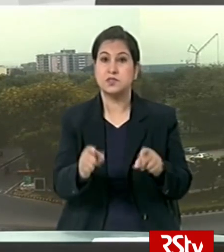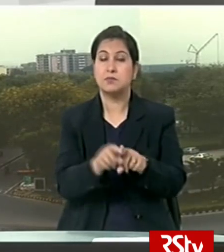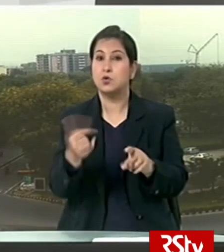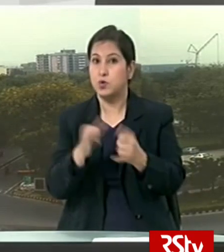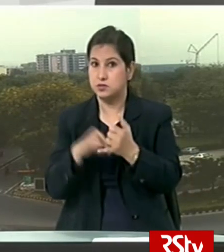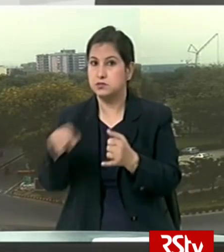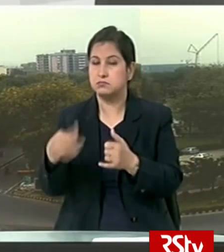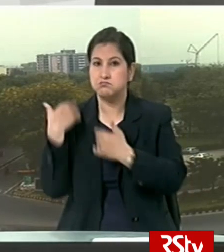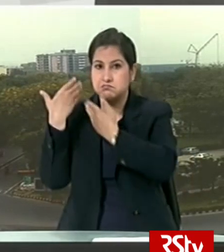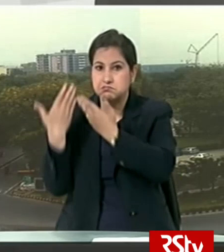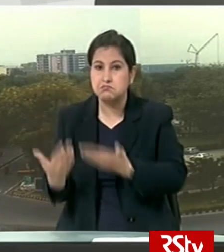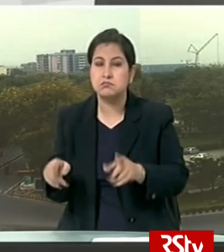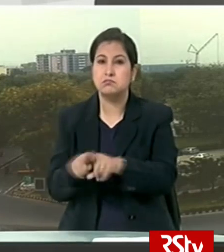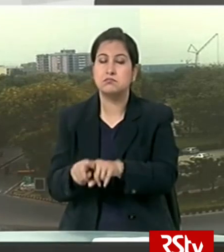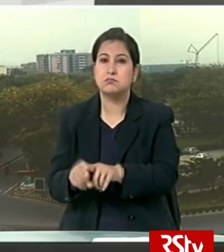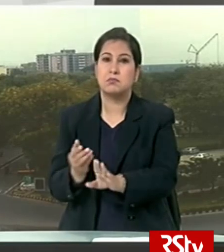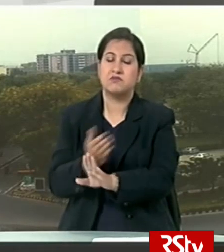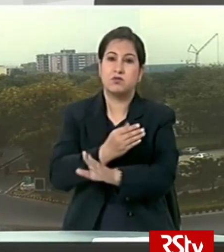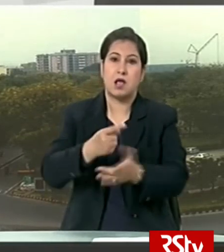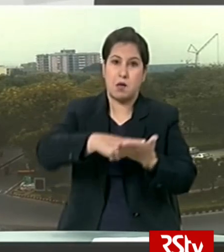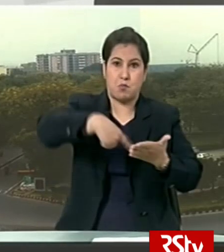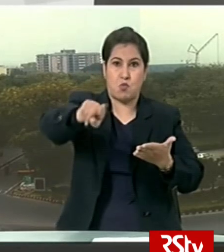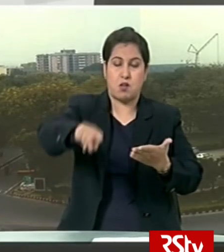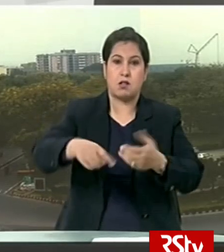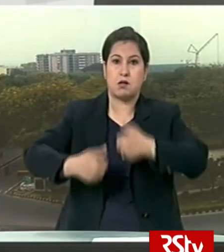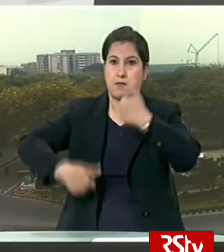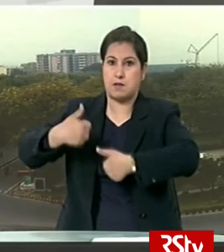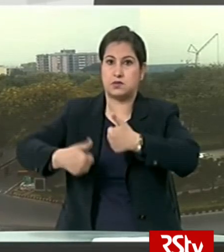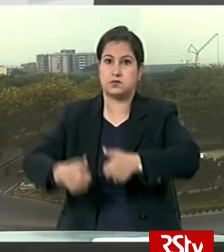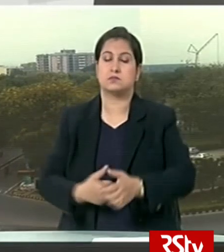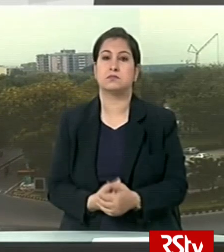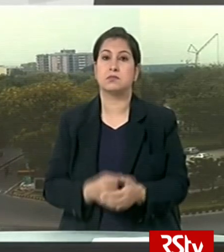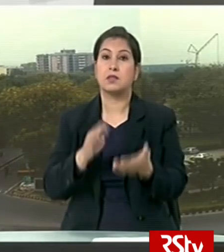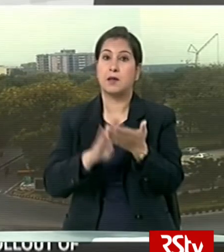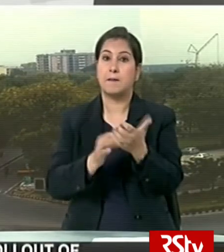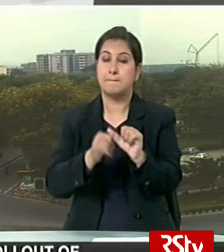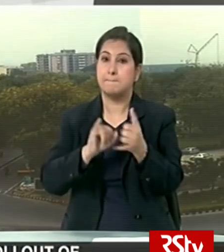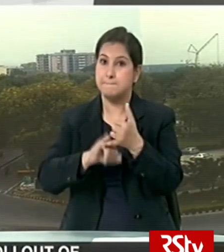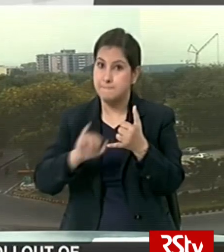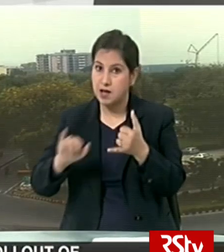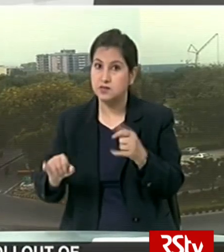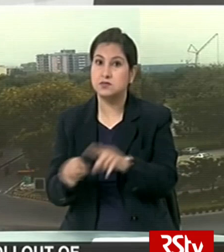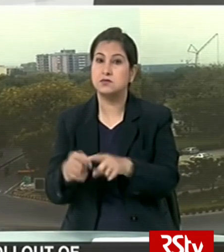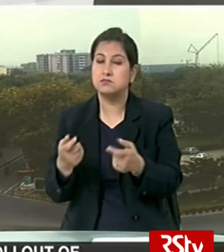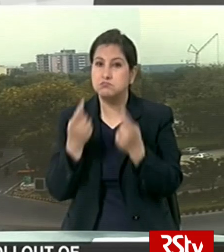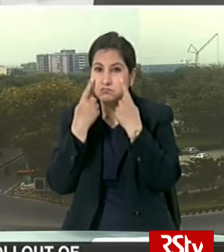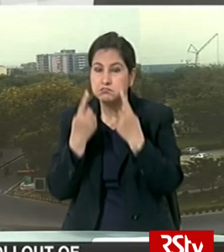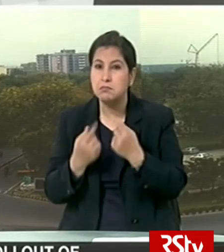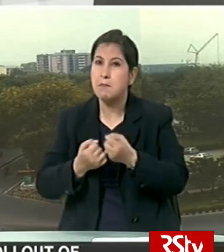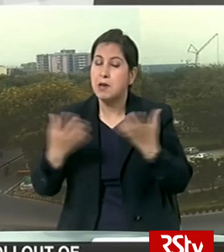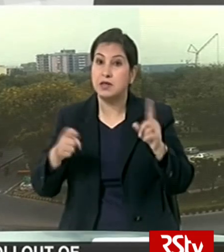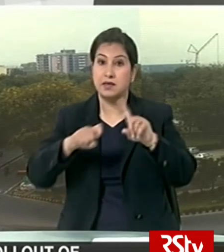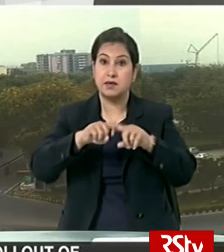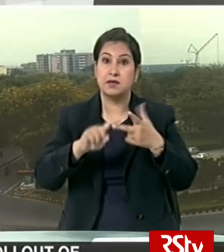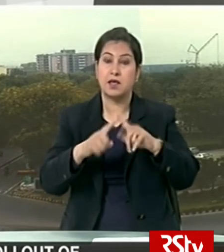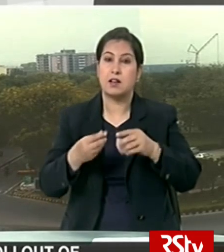the US which have already given preliminary approval to the tests Mass antibody testing with millions of kits